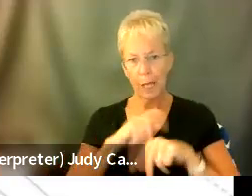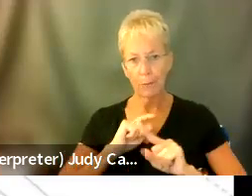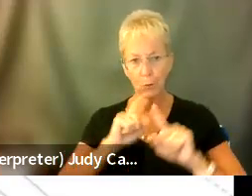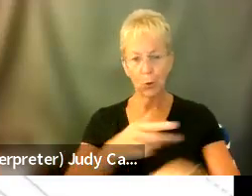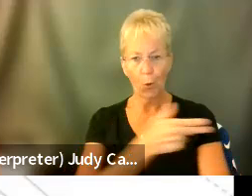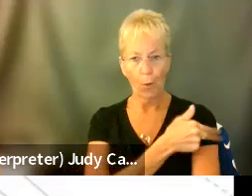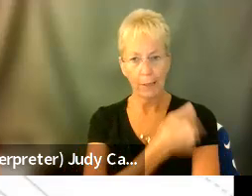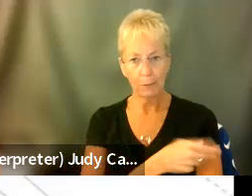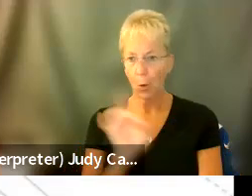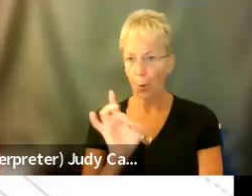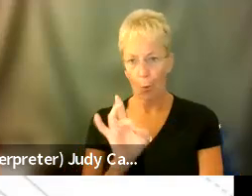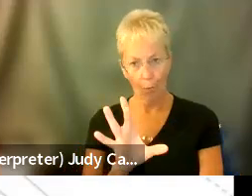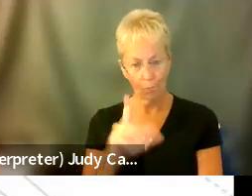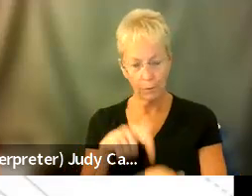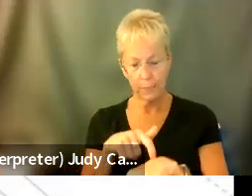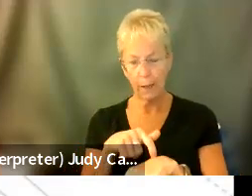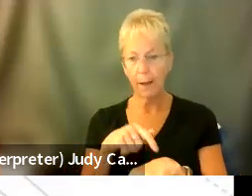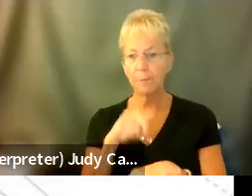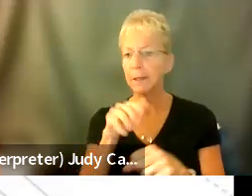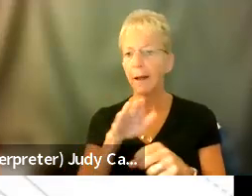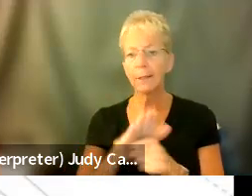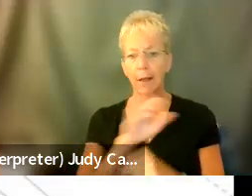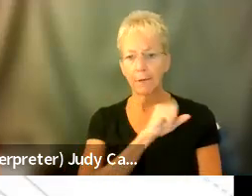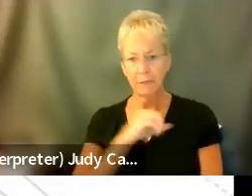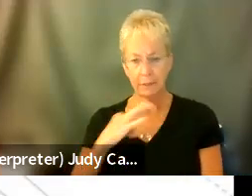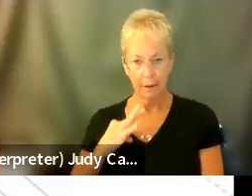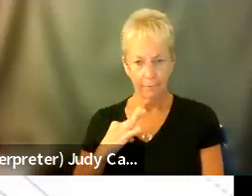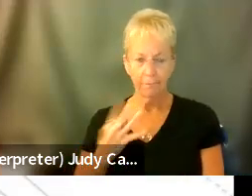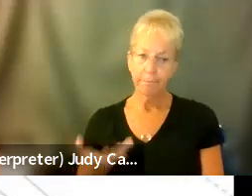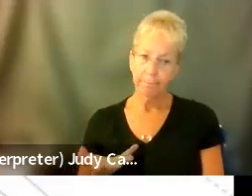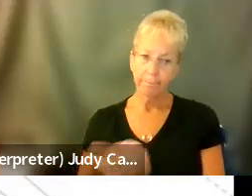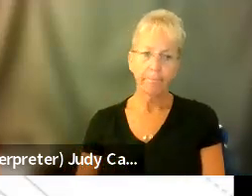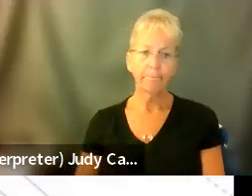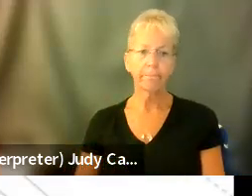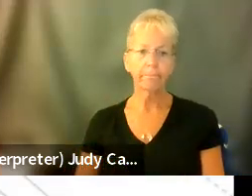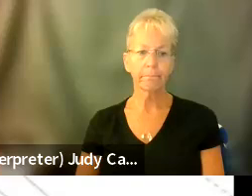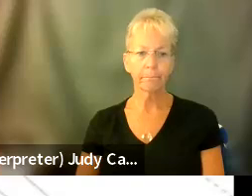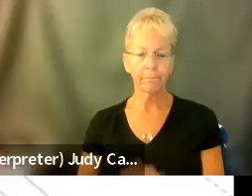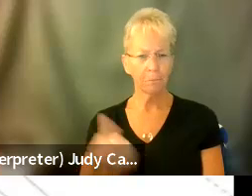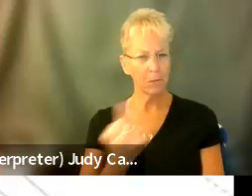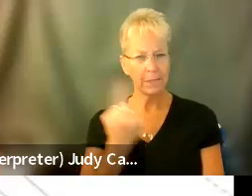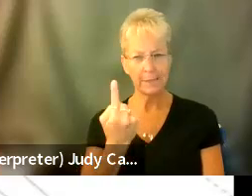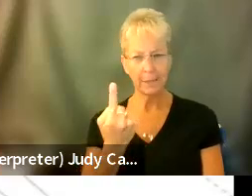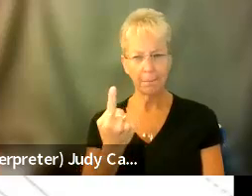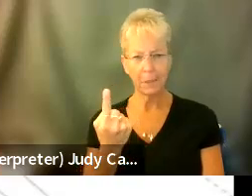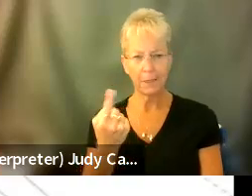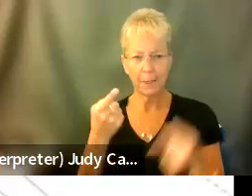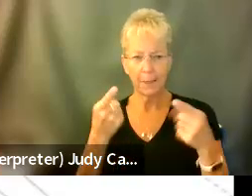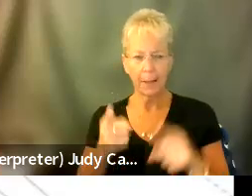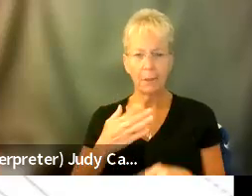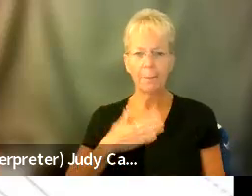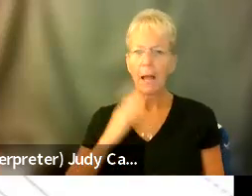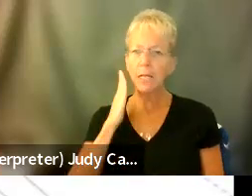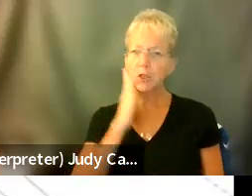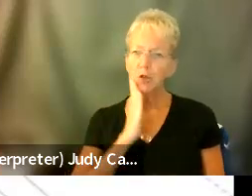hospital. Um, and, and I was like, something is going on like my jaw. I